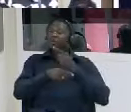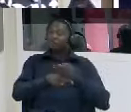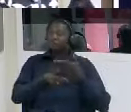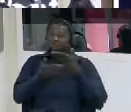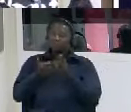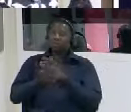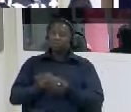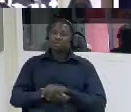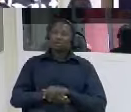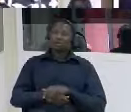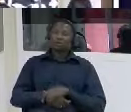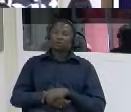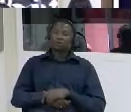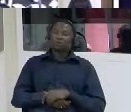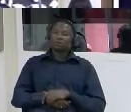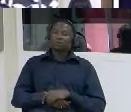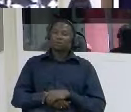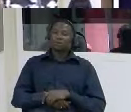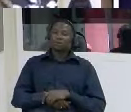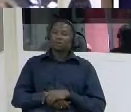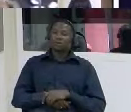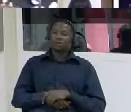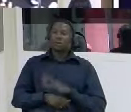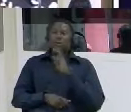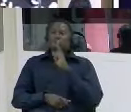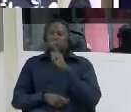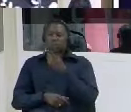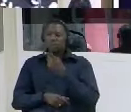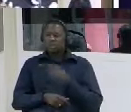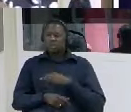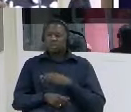that was musa jame and his team gang of kidnappers